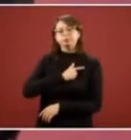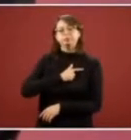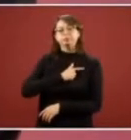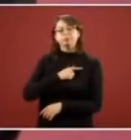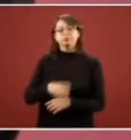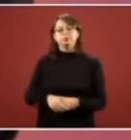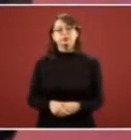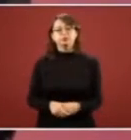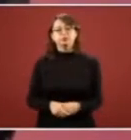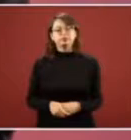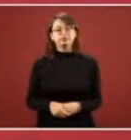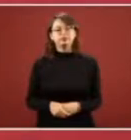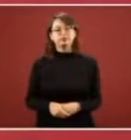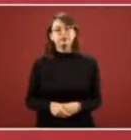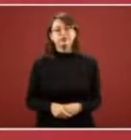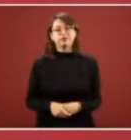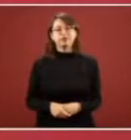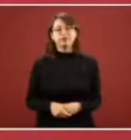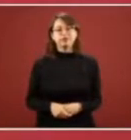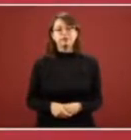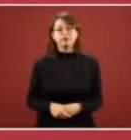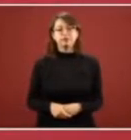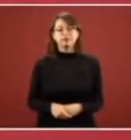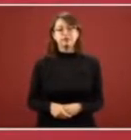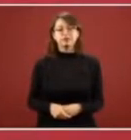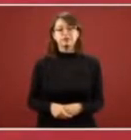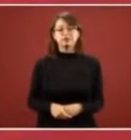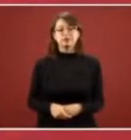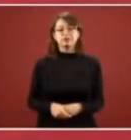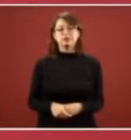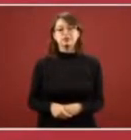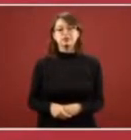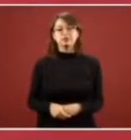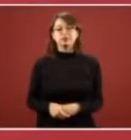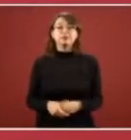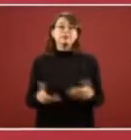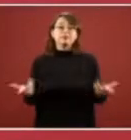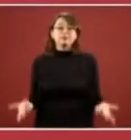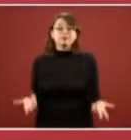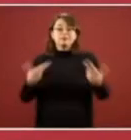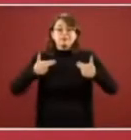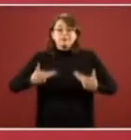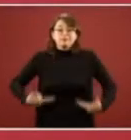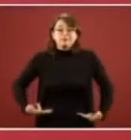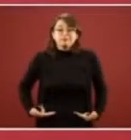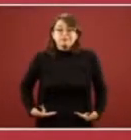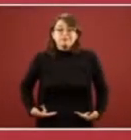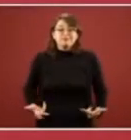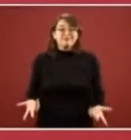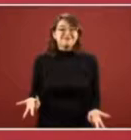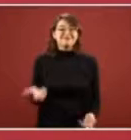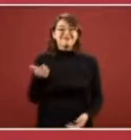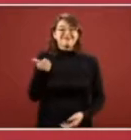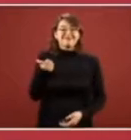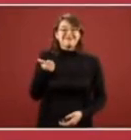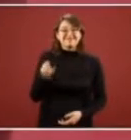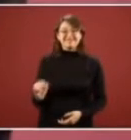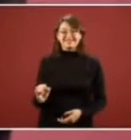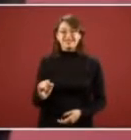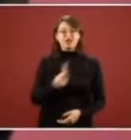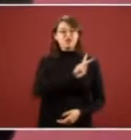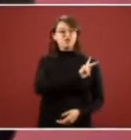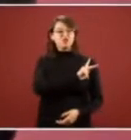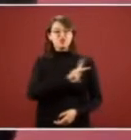el papa francisco it is somos seres humanos we're all human beings